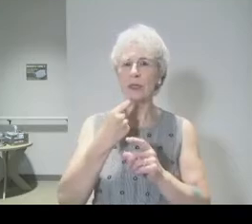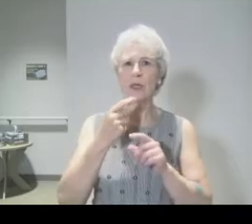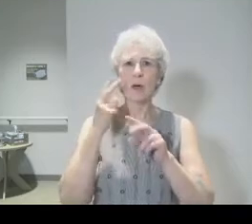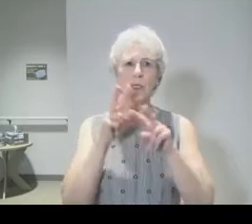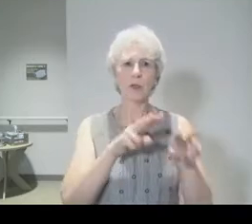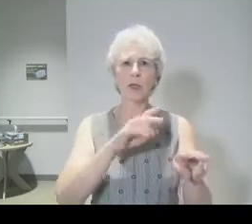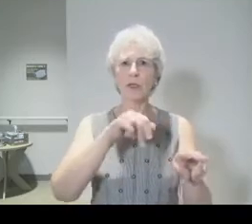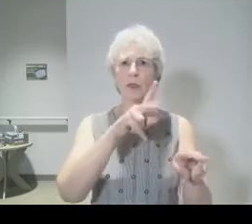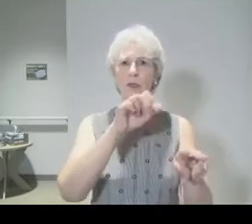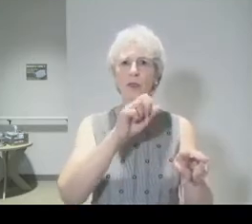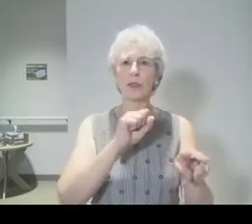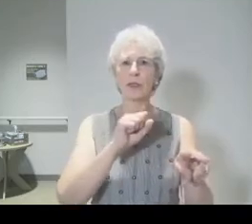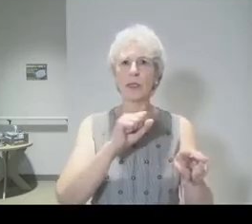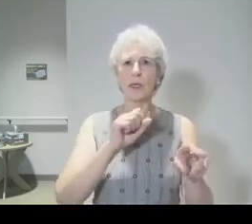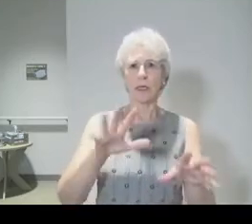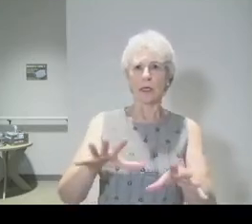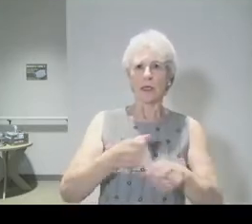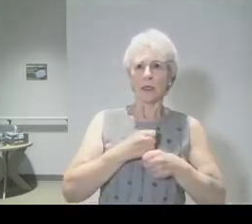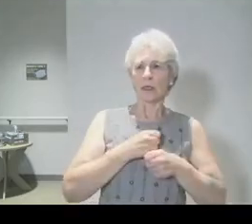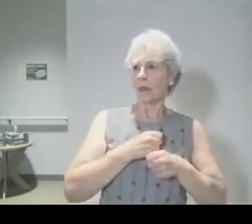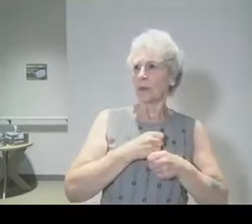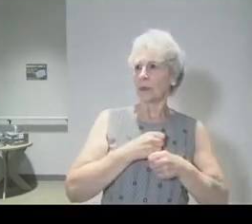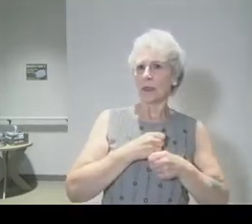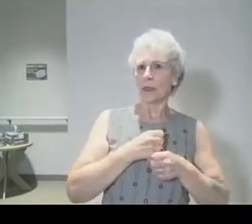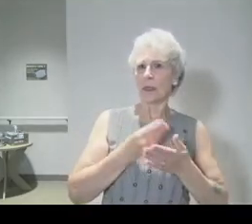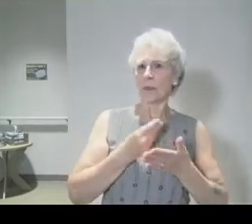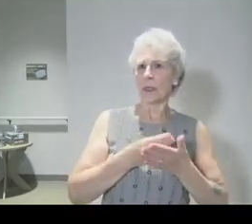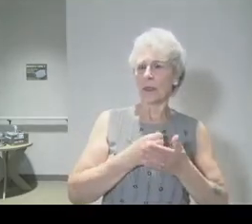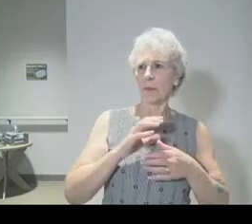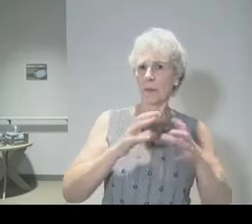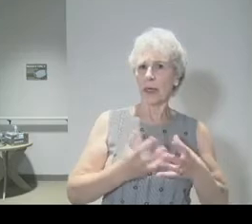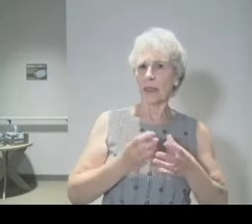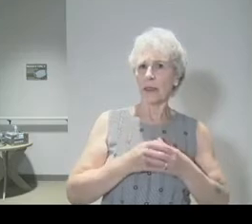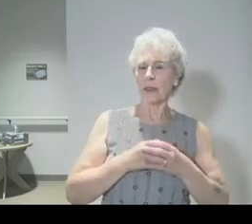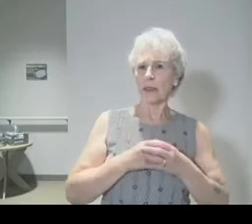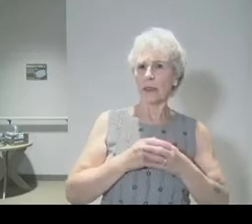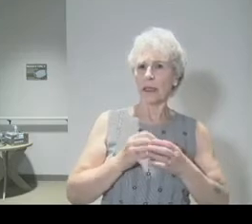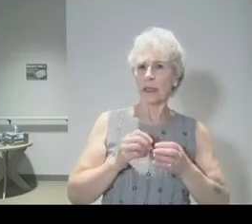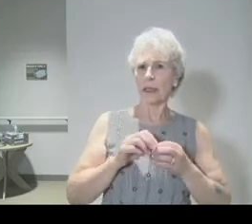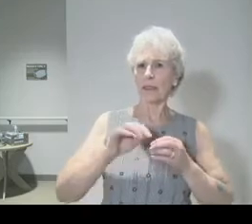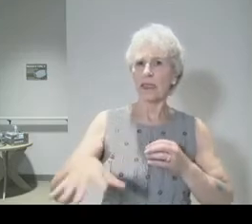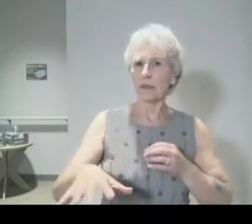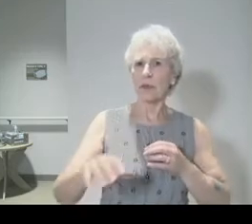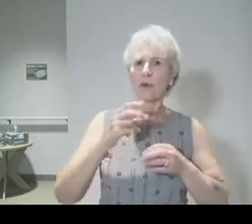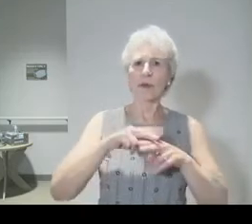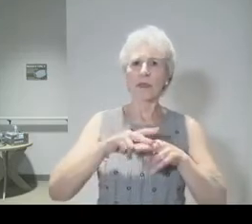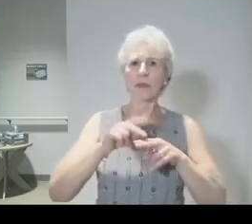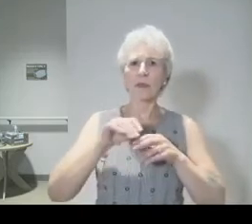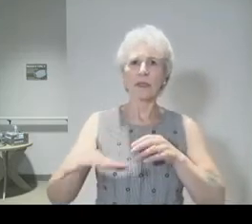he recoils and grabs his money bag all the harder, and he spills a salt shaker onto the table.